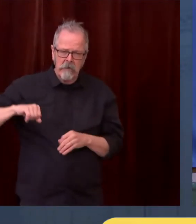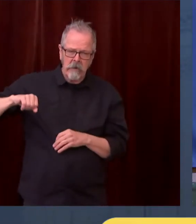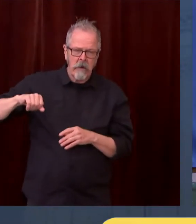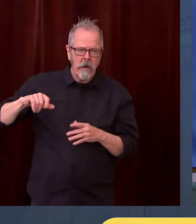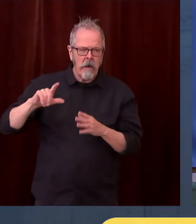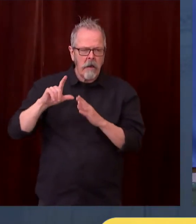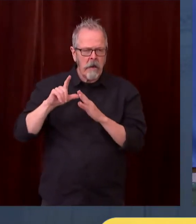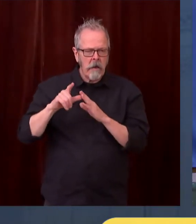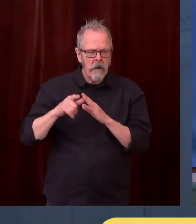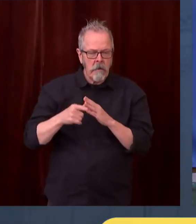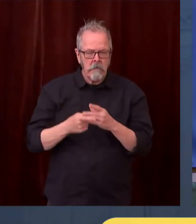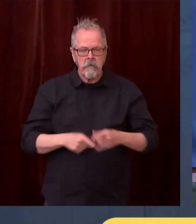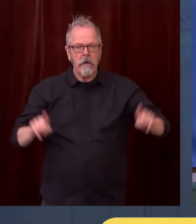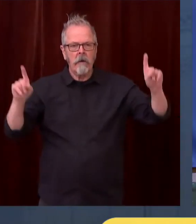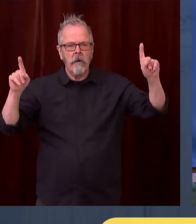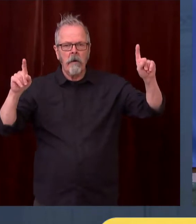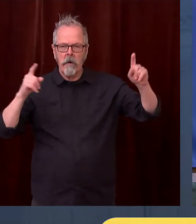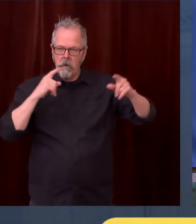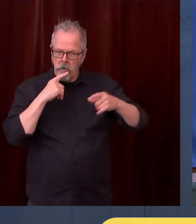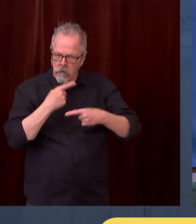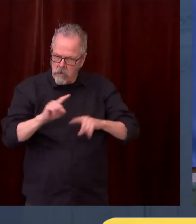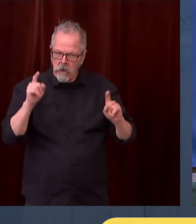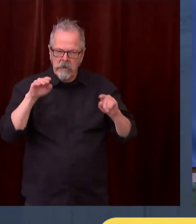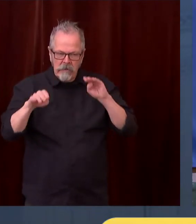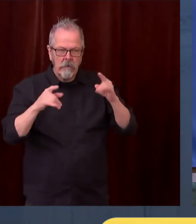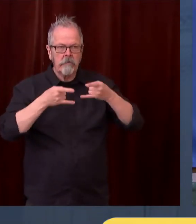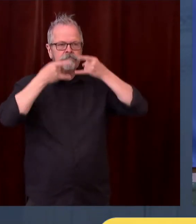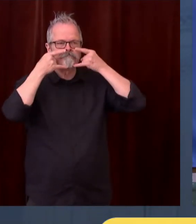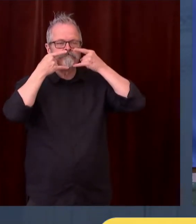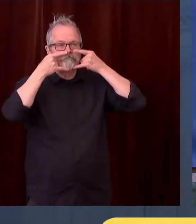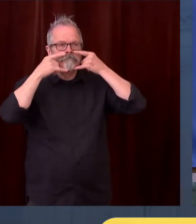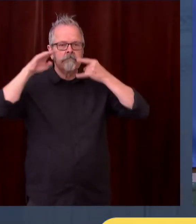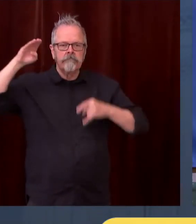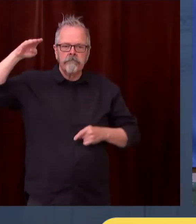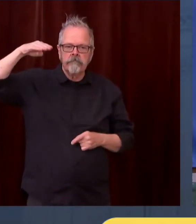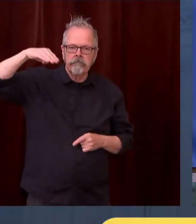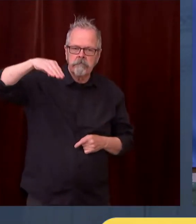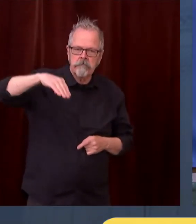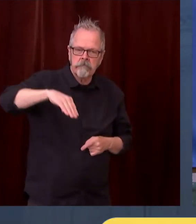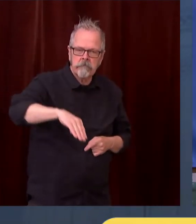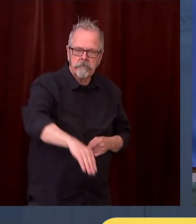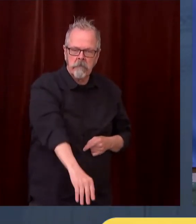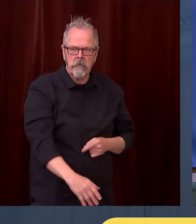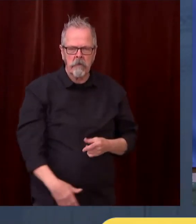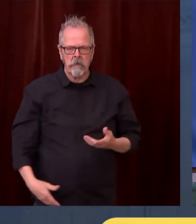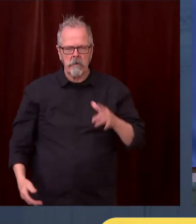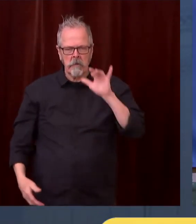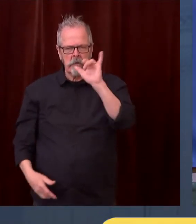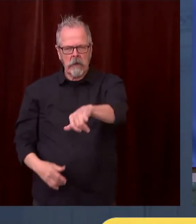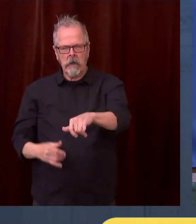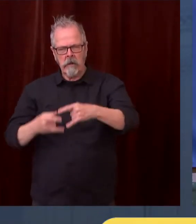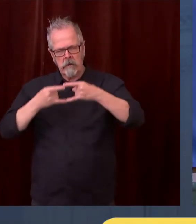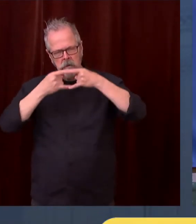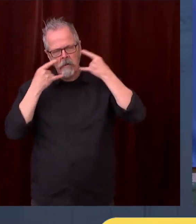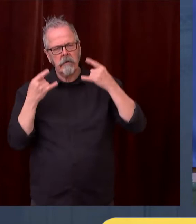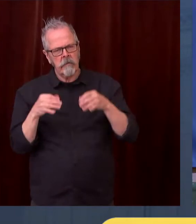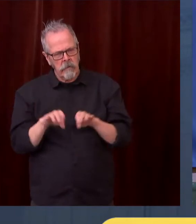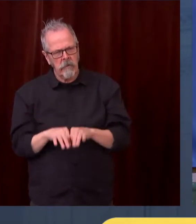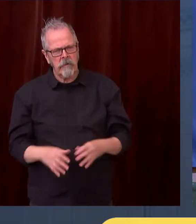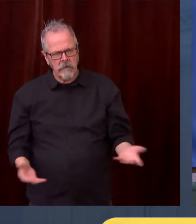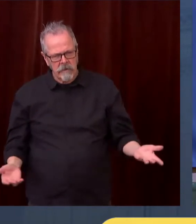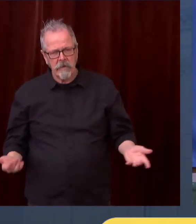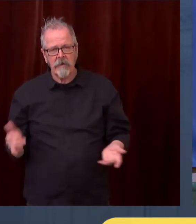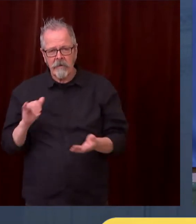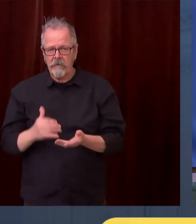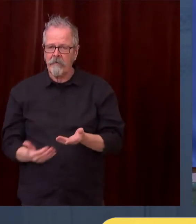can drive these numbers down if we put our minds to it. And now, if anything, this will increase, I believe, interest in